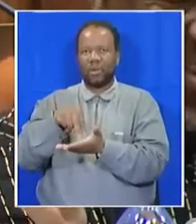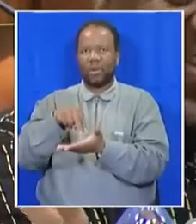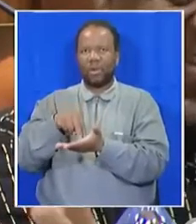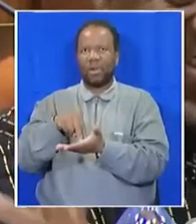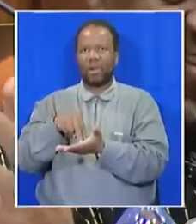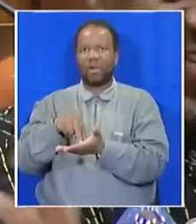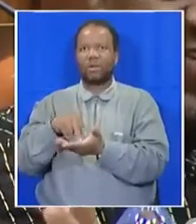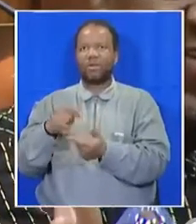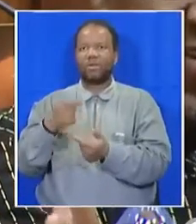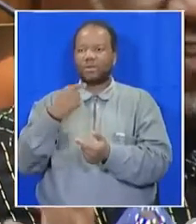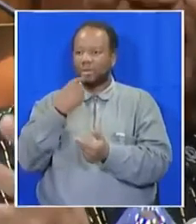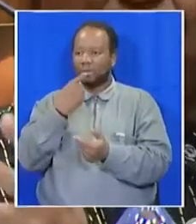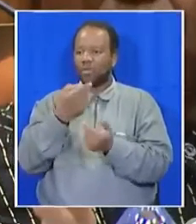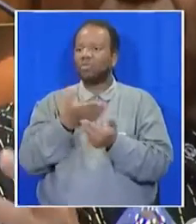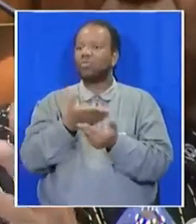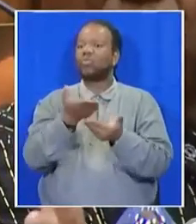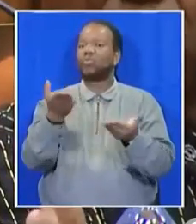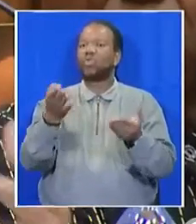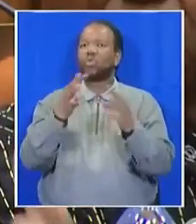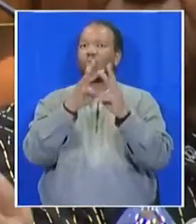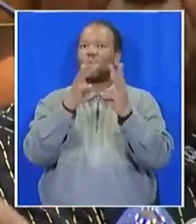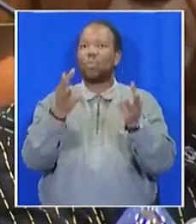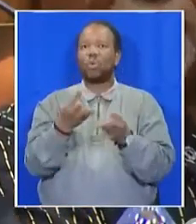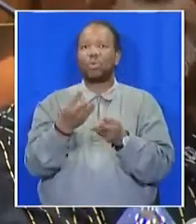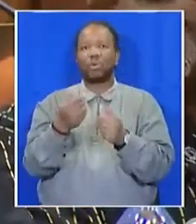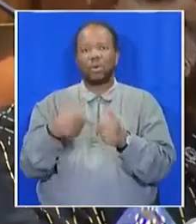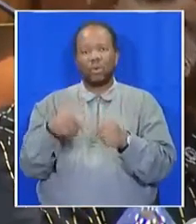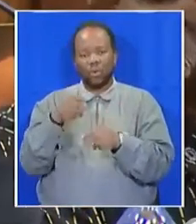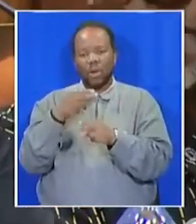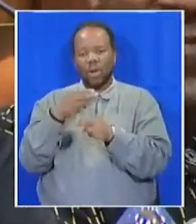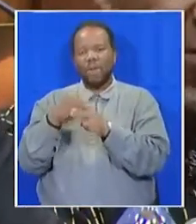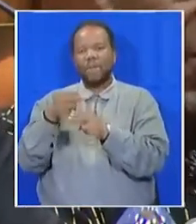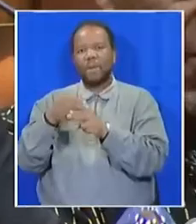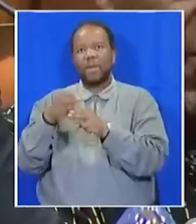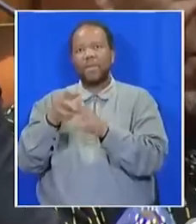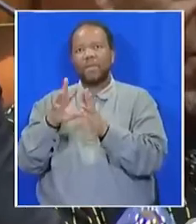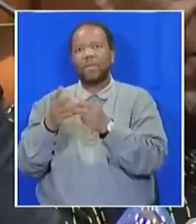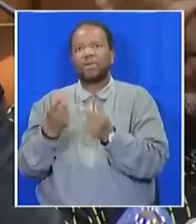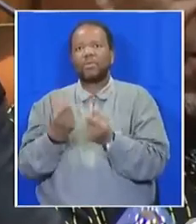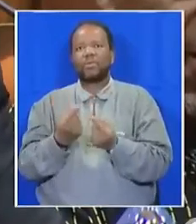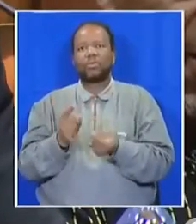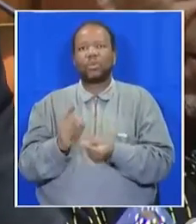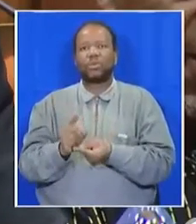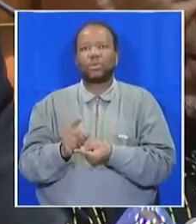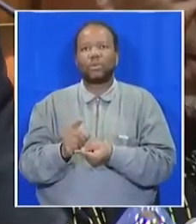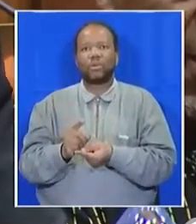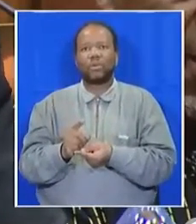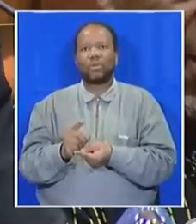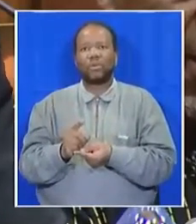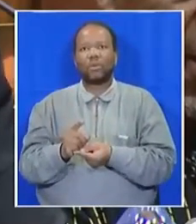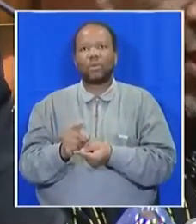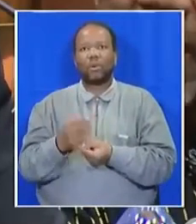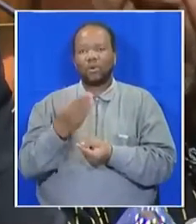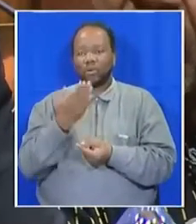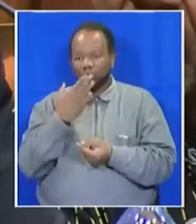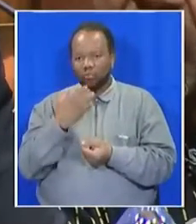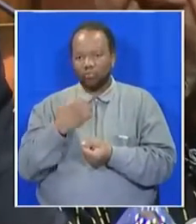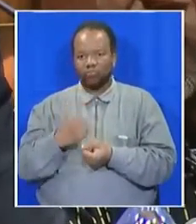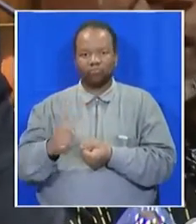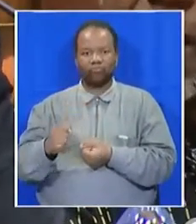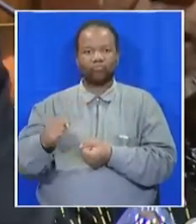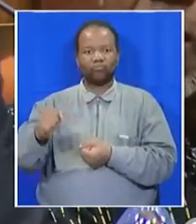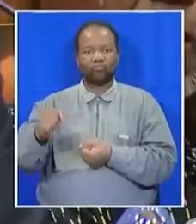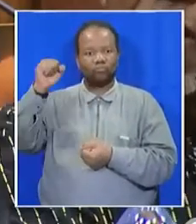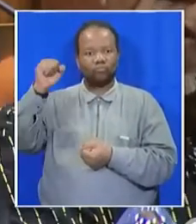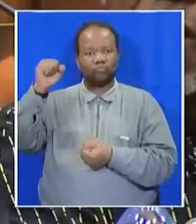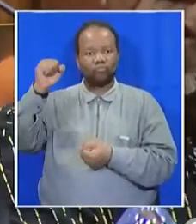showing to the world we are ready to negotiate. And what did Mac do? He raised his fist in his right hand and